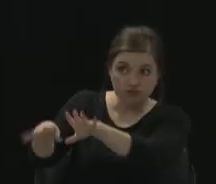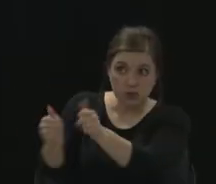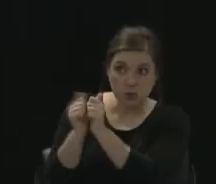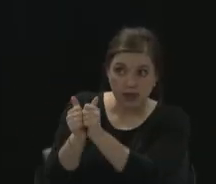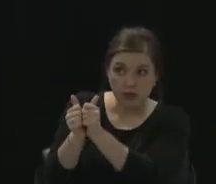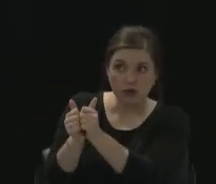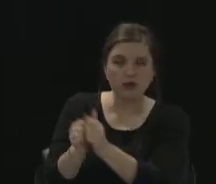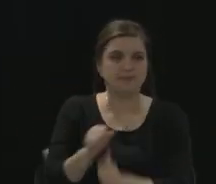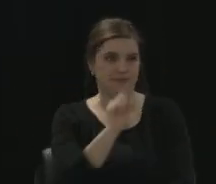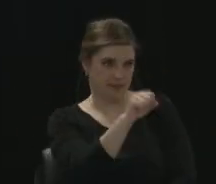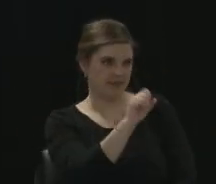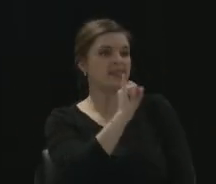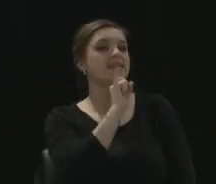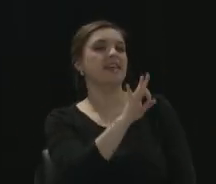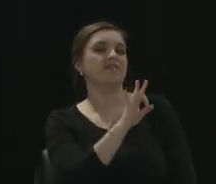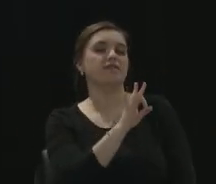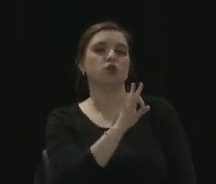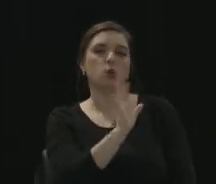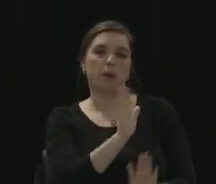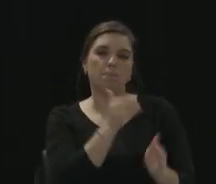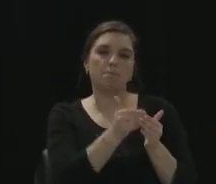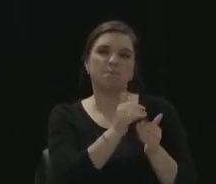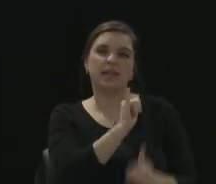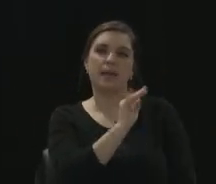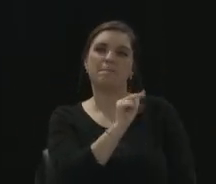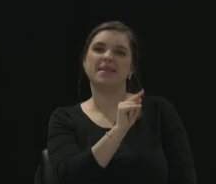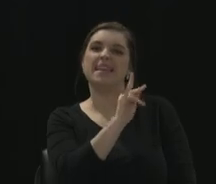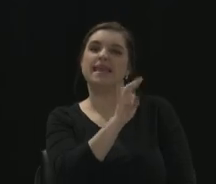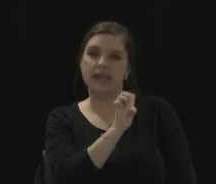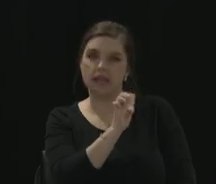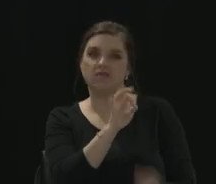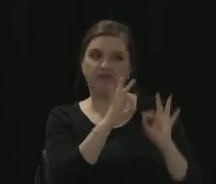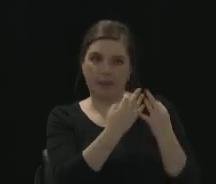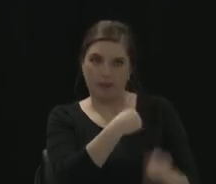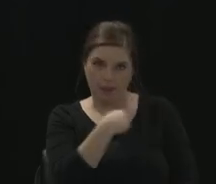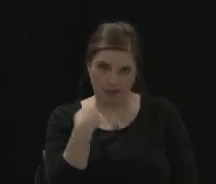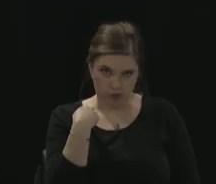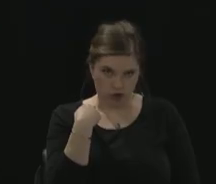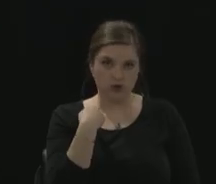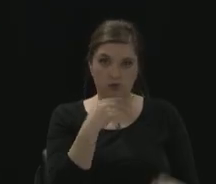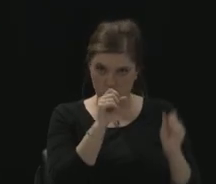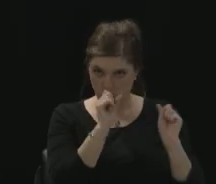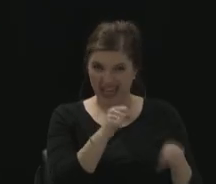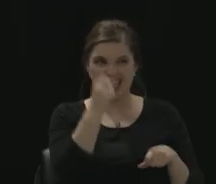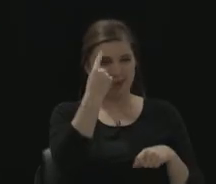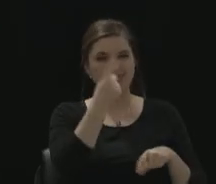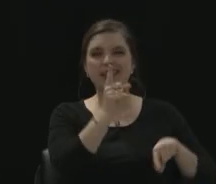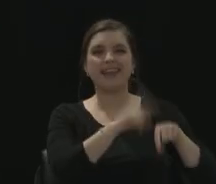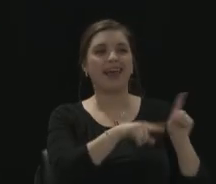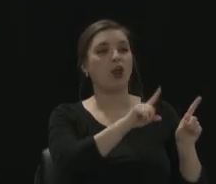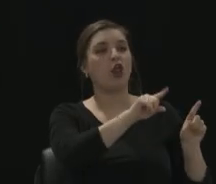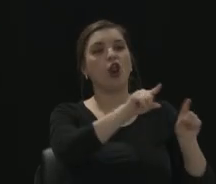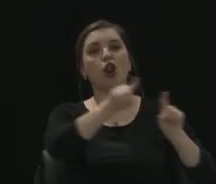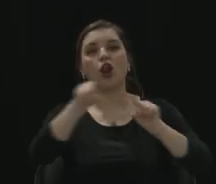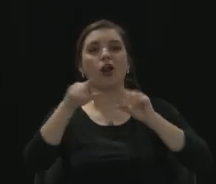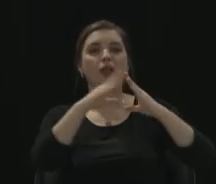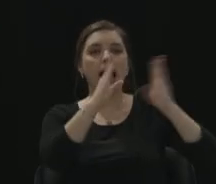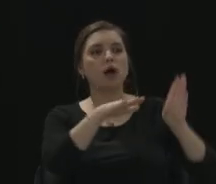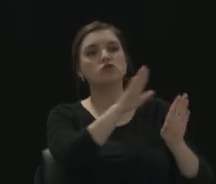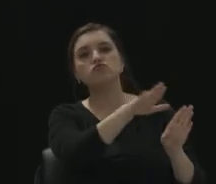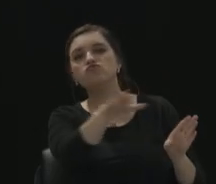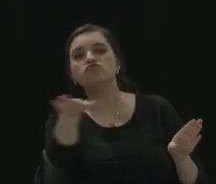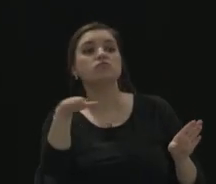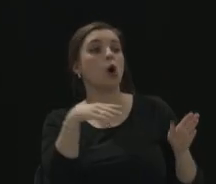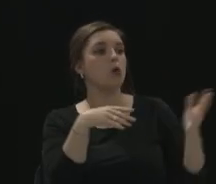You cannot go around the neighborhood. Right. And collect all those potential absentee ballots. That is